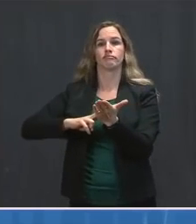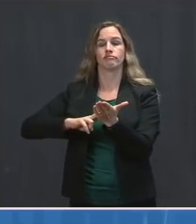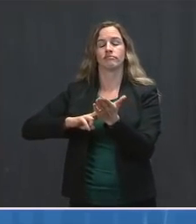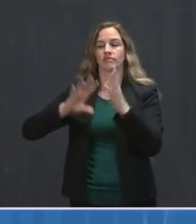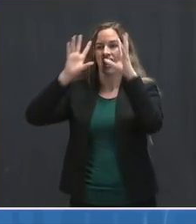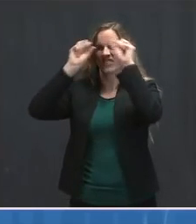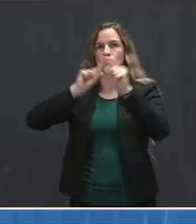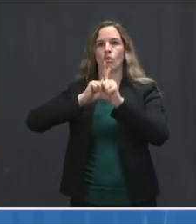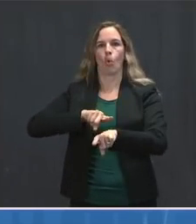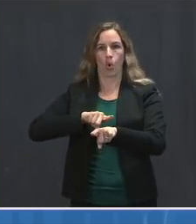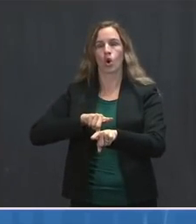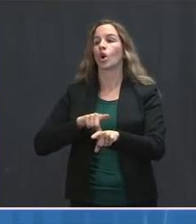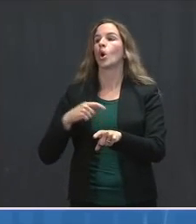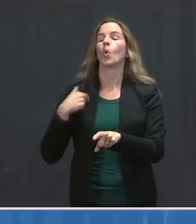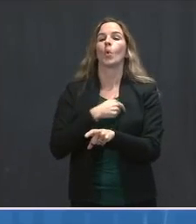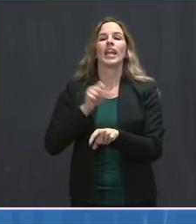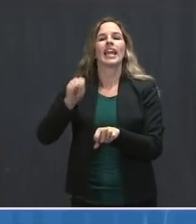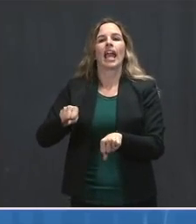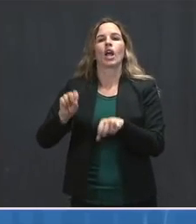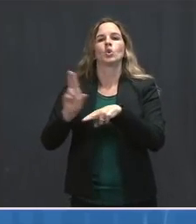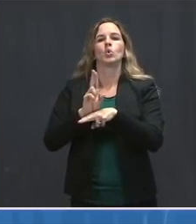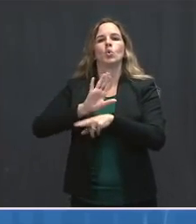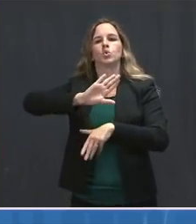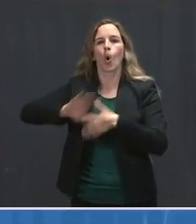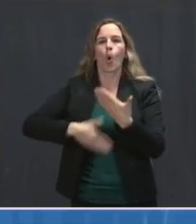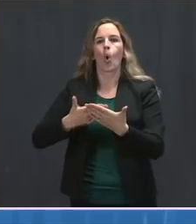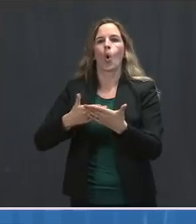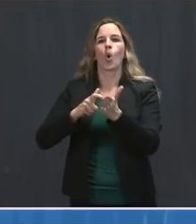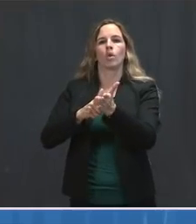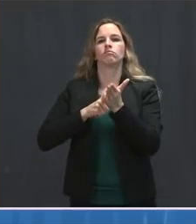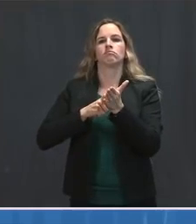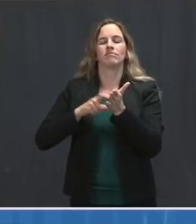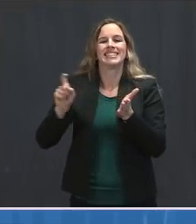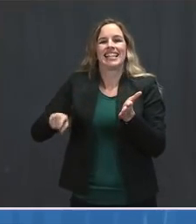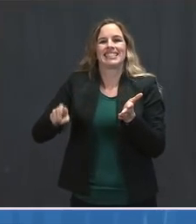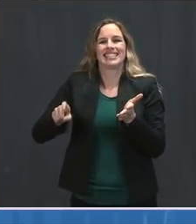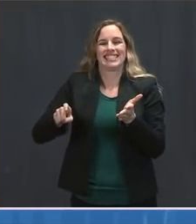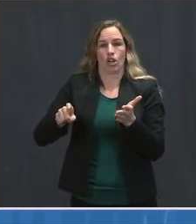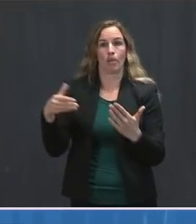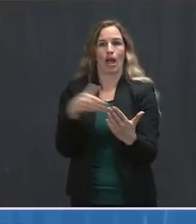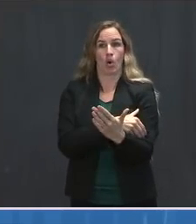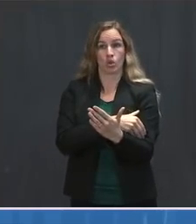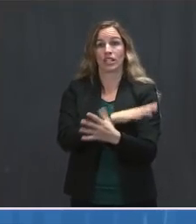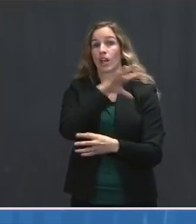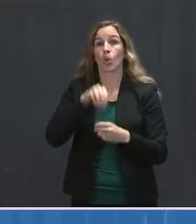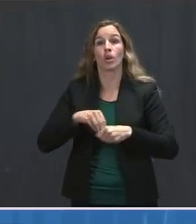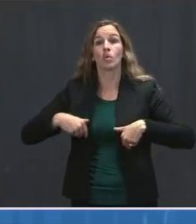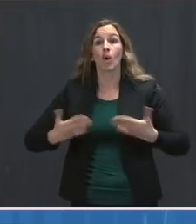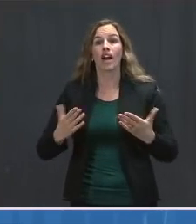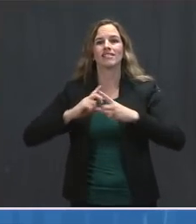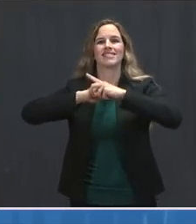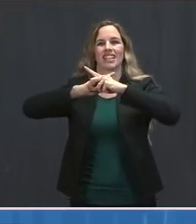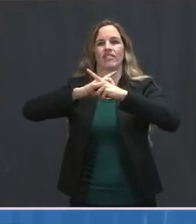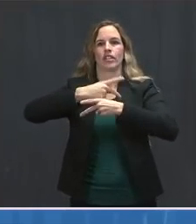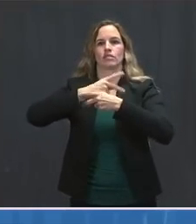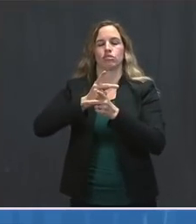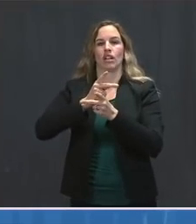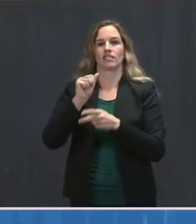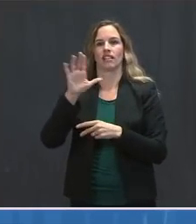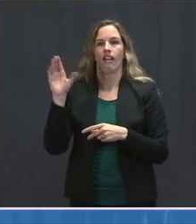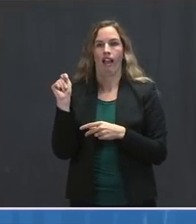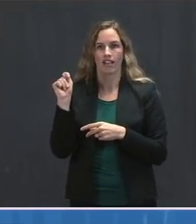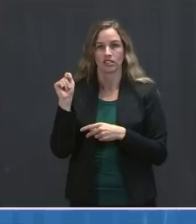necessary powers, including the Defense Production Act, to get this pandemic under control. In fact, the administration